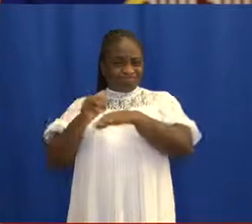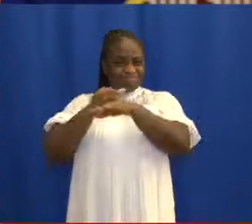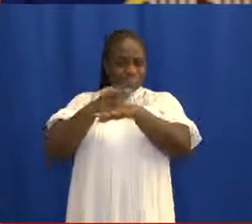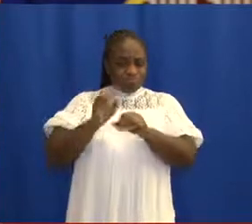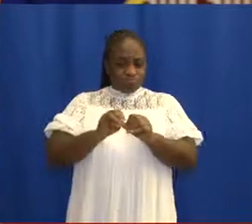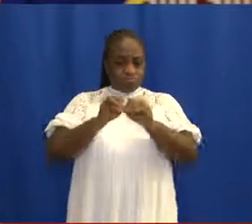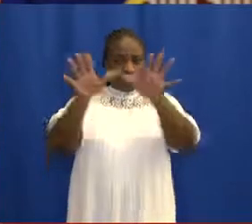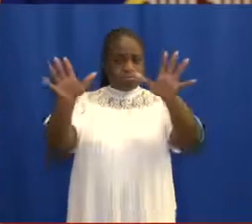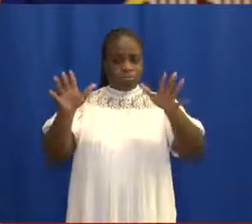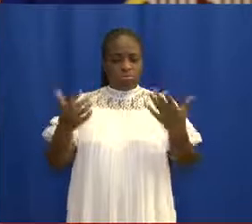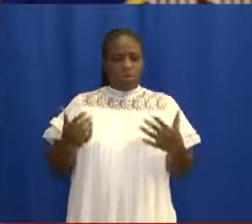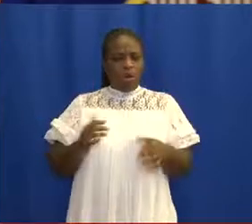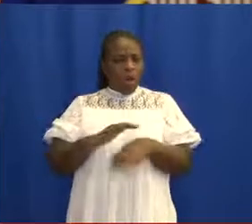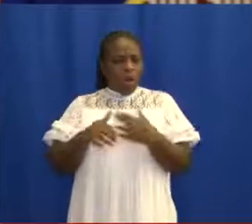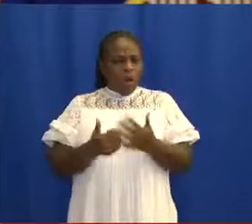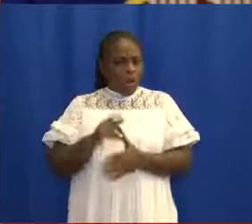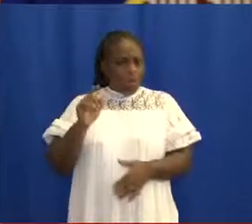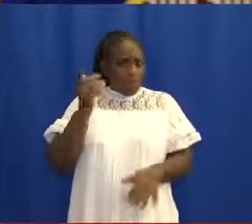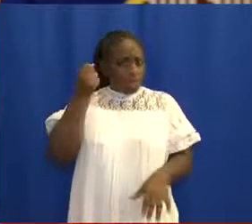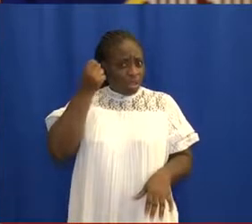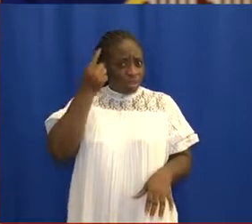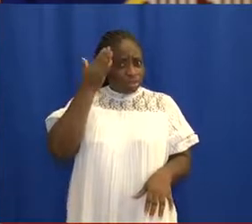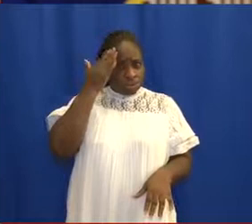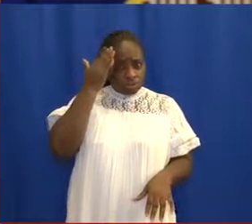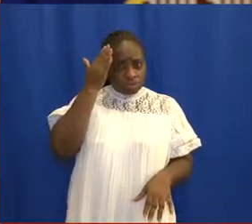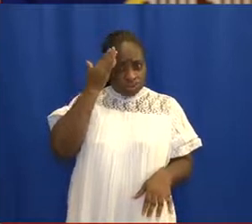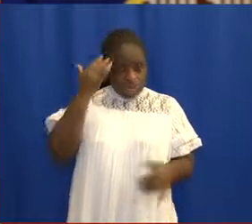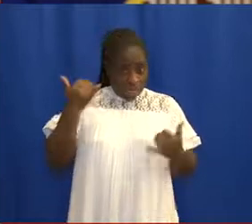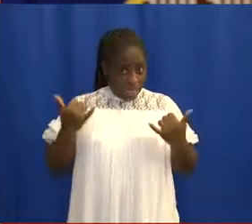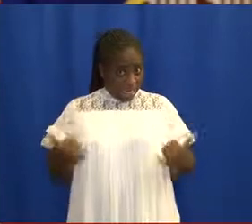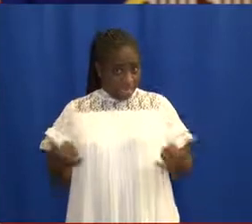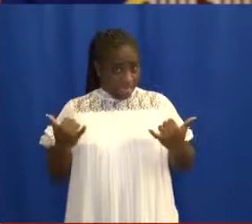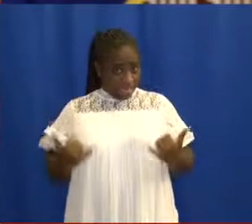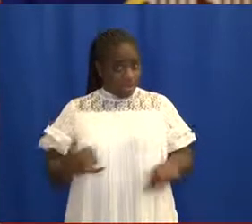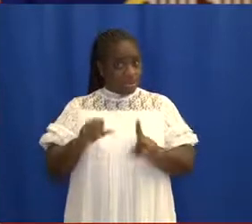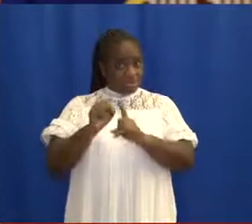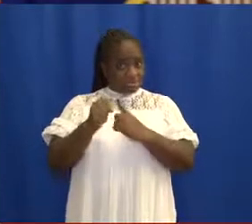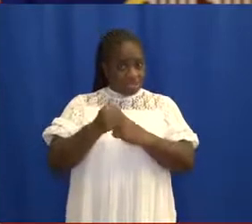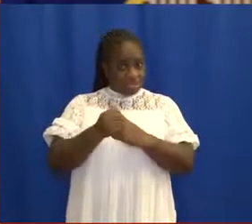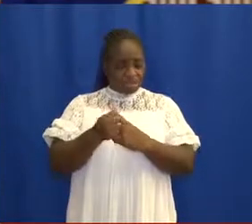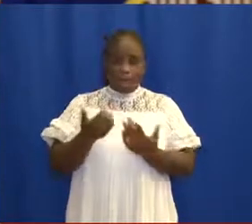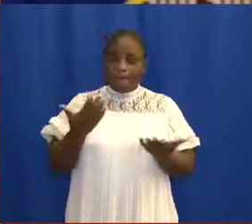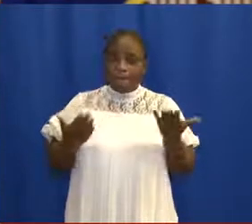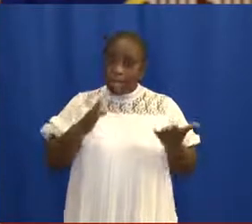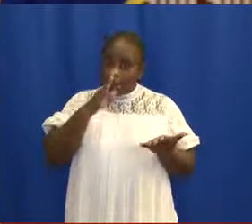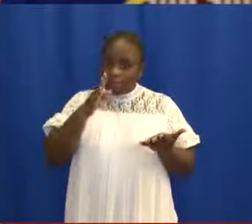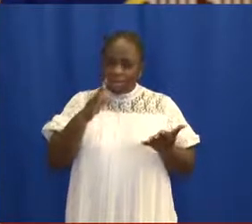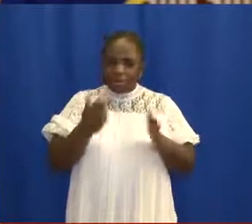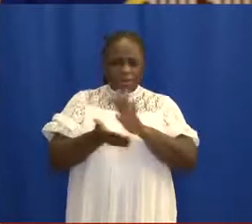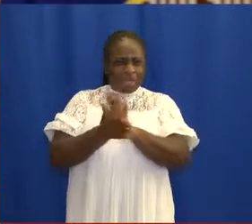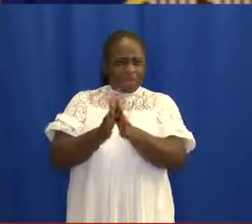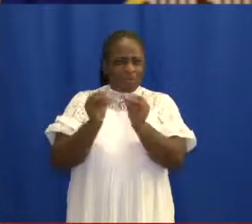we should all understand that our current situation could get very dire